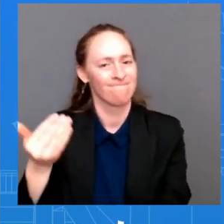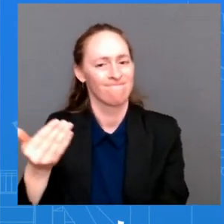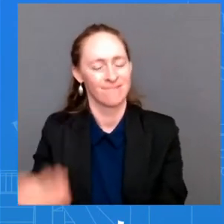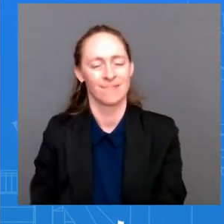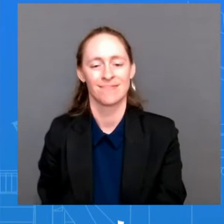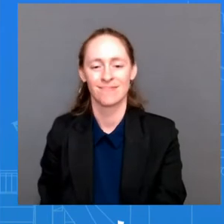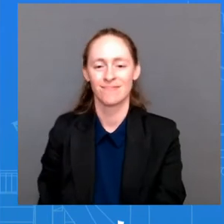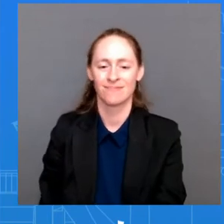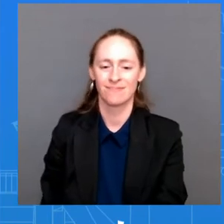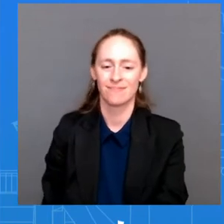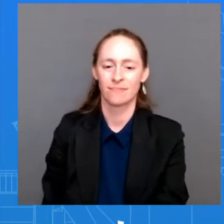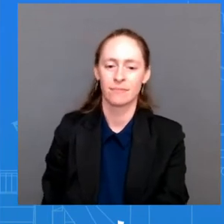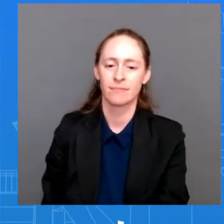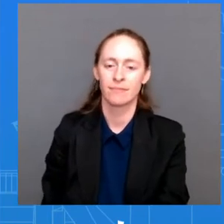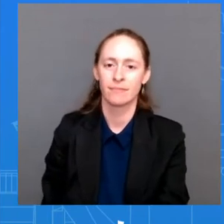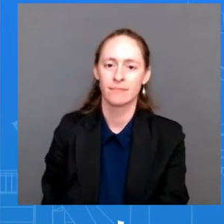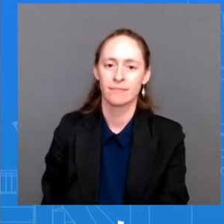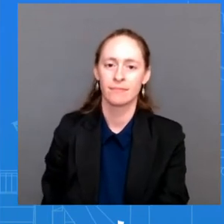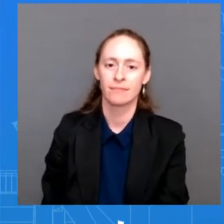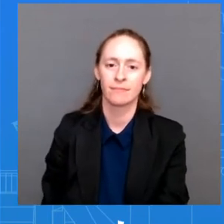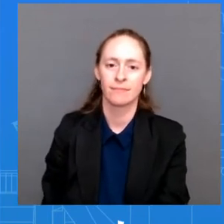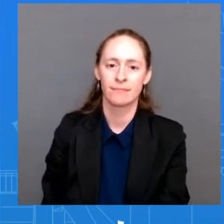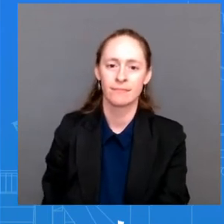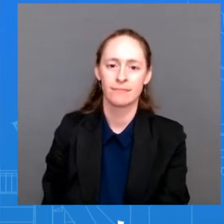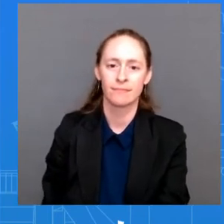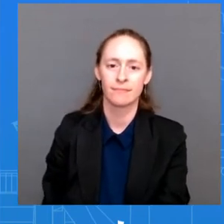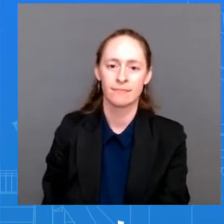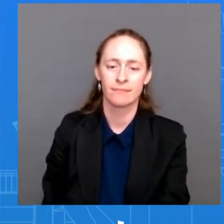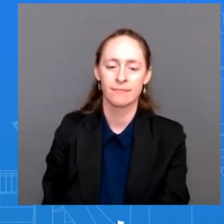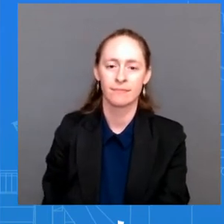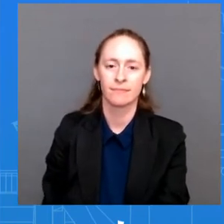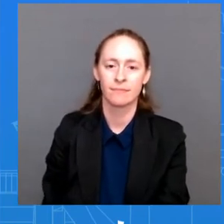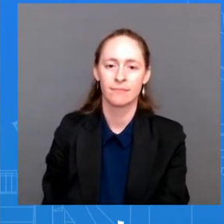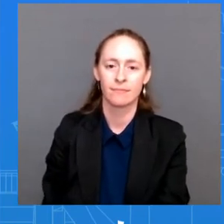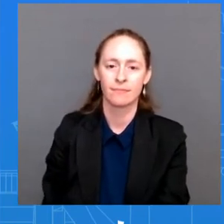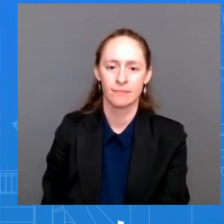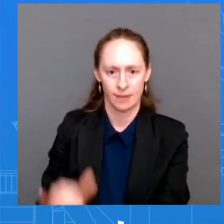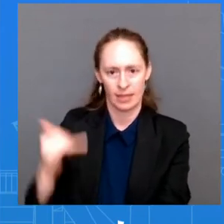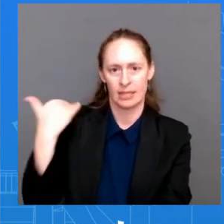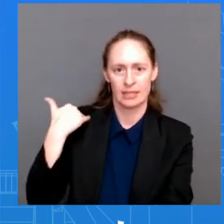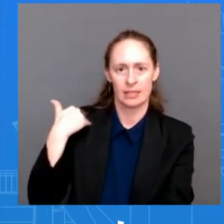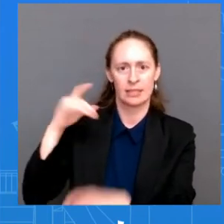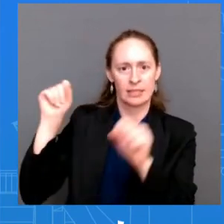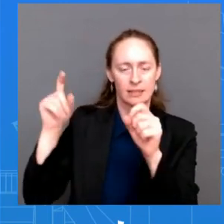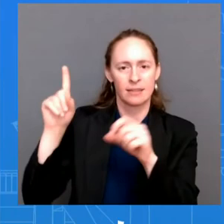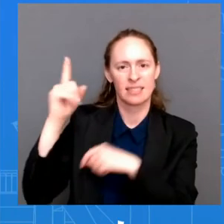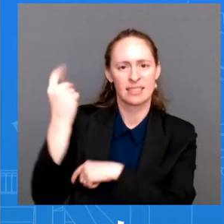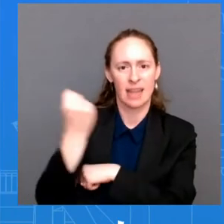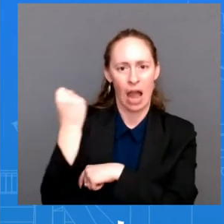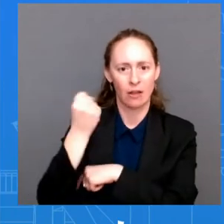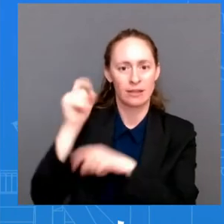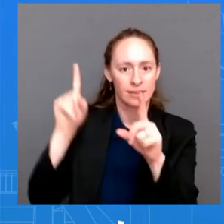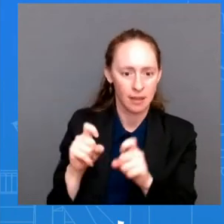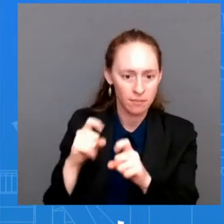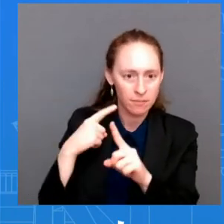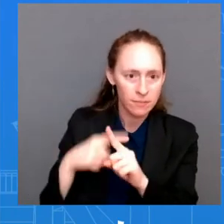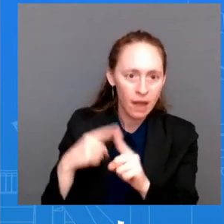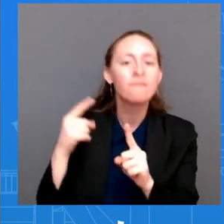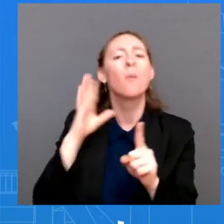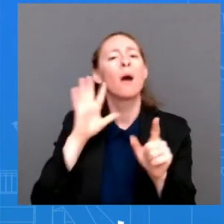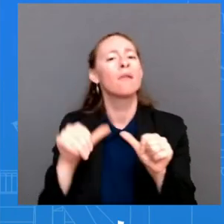test his him testing positive on sun on saturday uh so we'll continue to do that but as far as travel there's just no